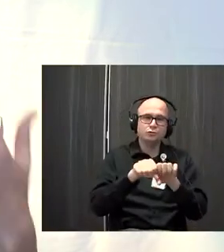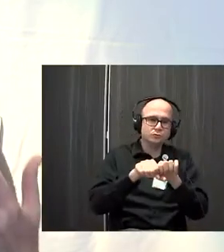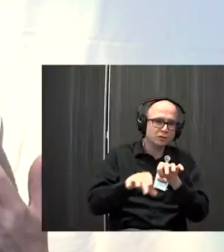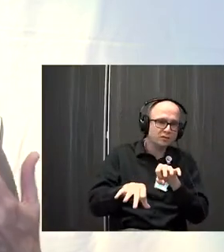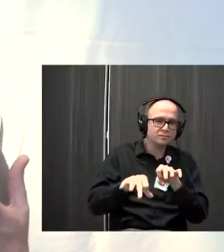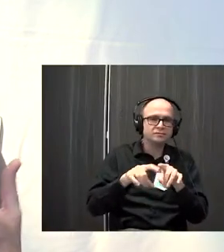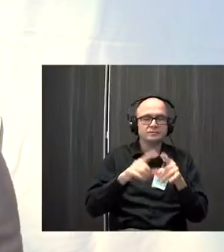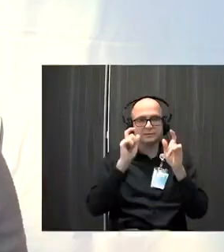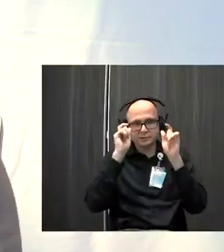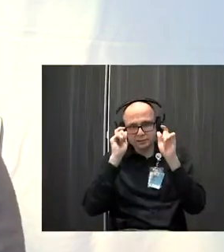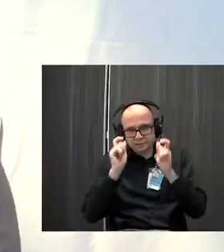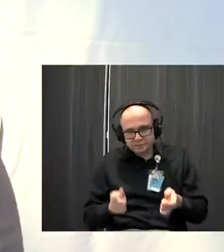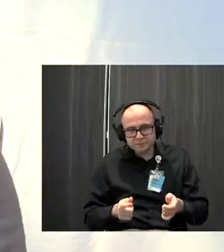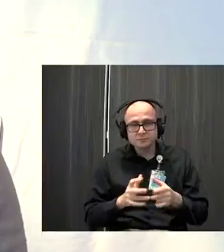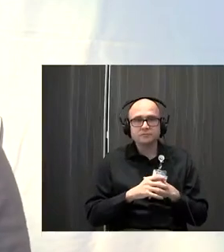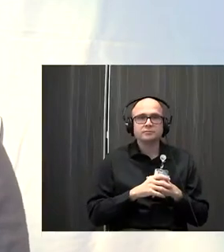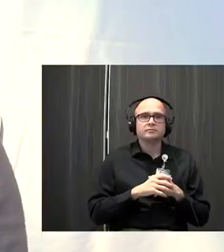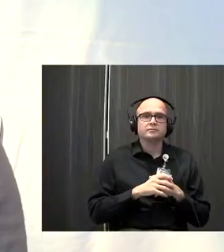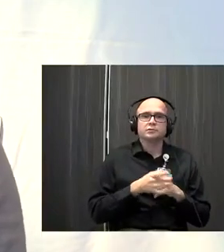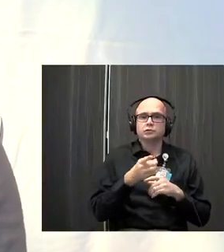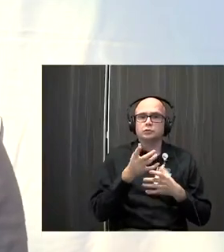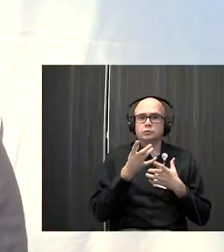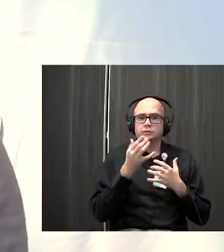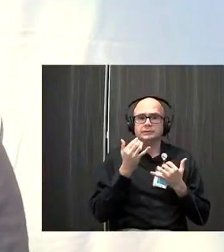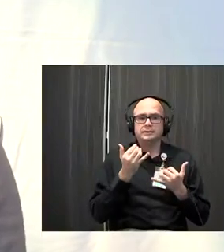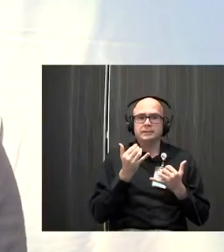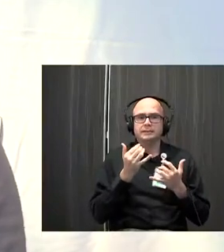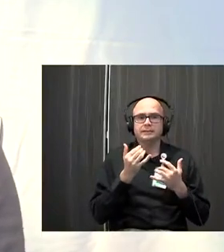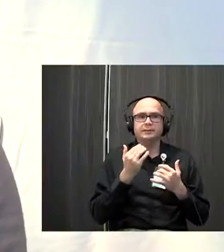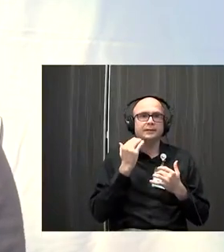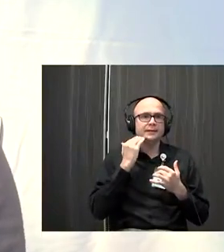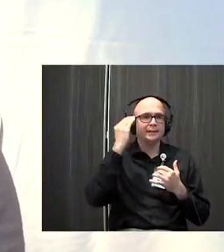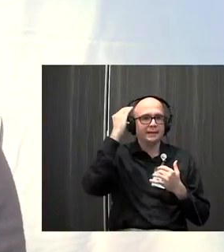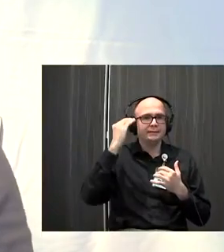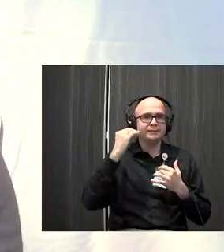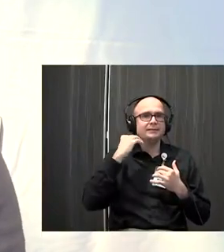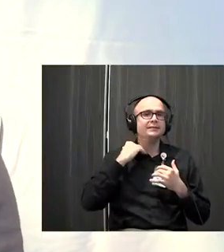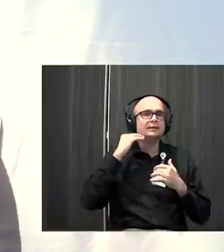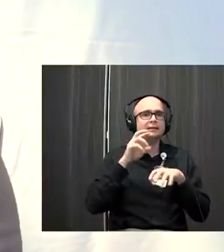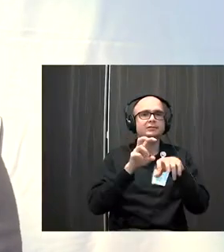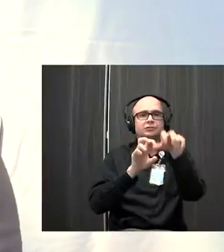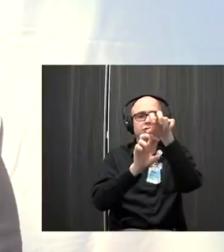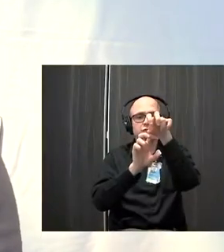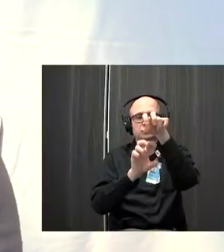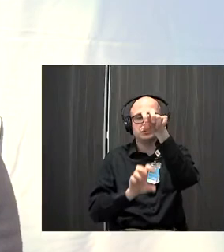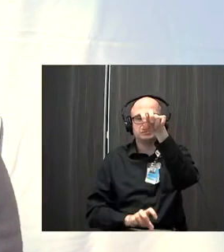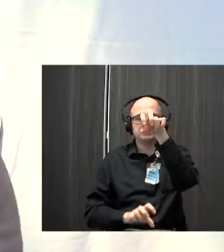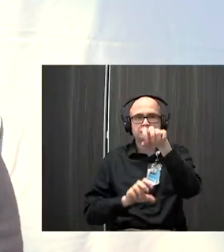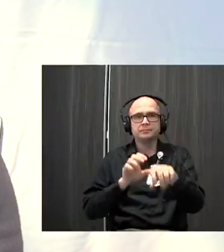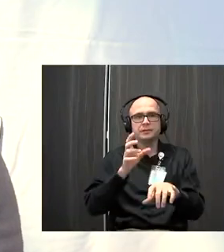you need to. Take your glasses off. So you want to be in a place where your head, neck, and spine are aligned and comfortable.